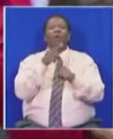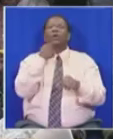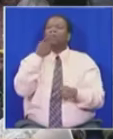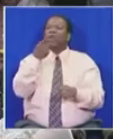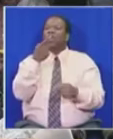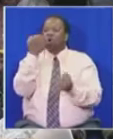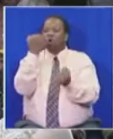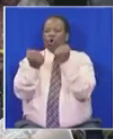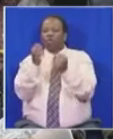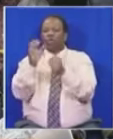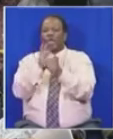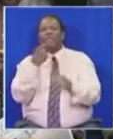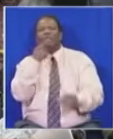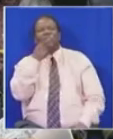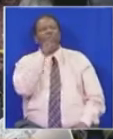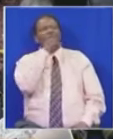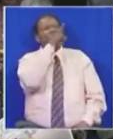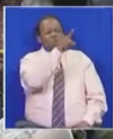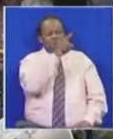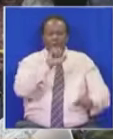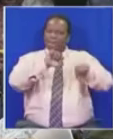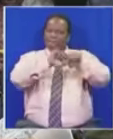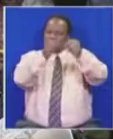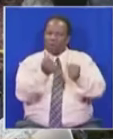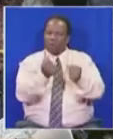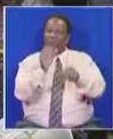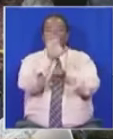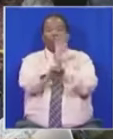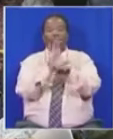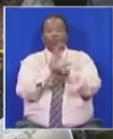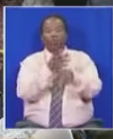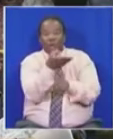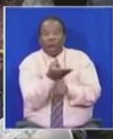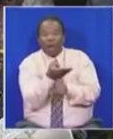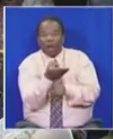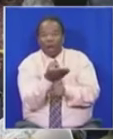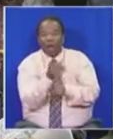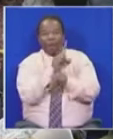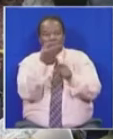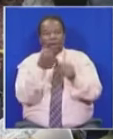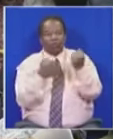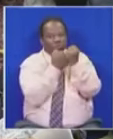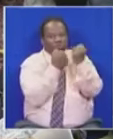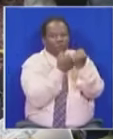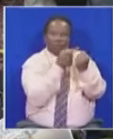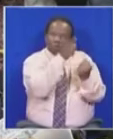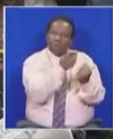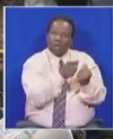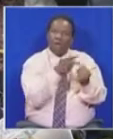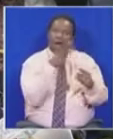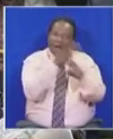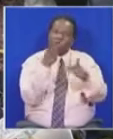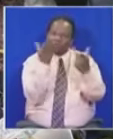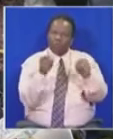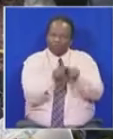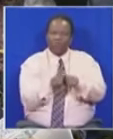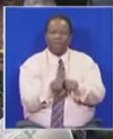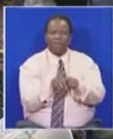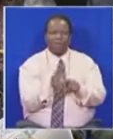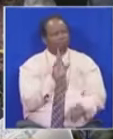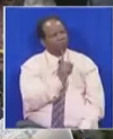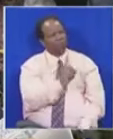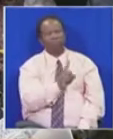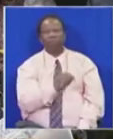in breach of the Constitution by voting against the Nkanda report. You are repeating the same mistake.